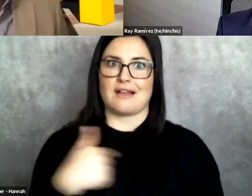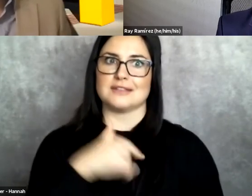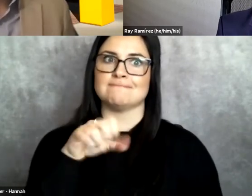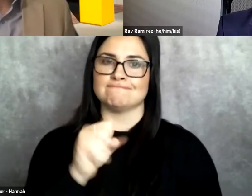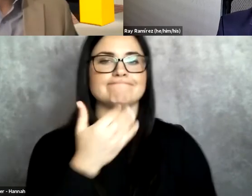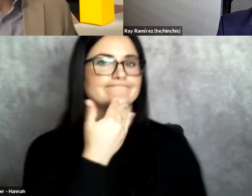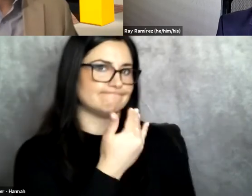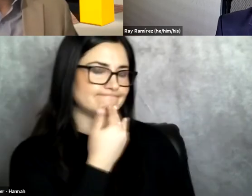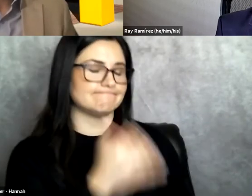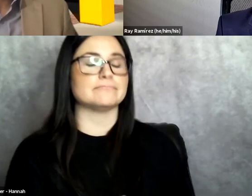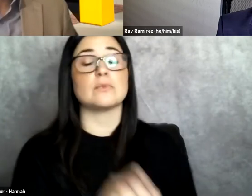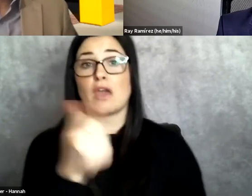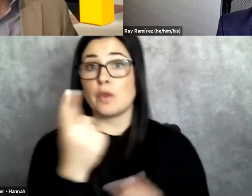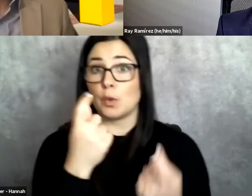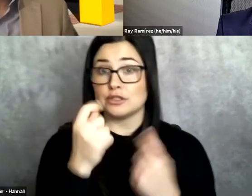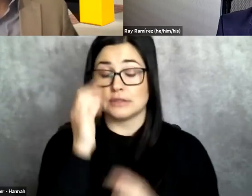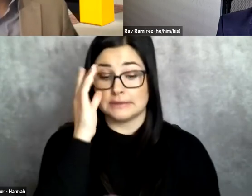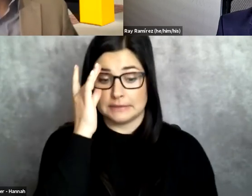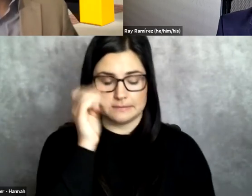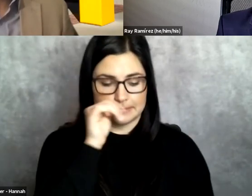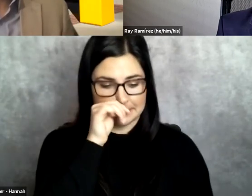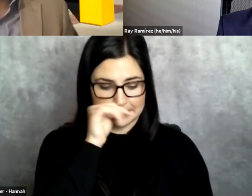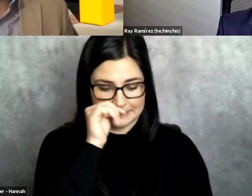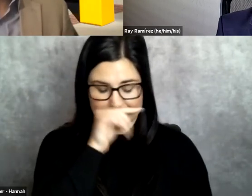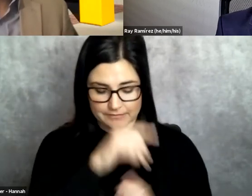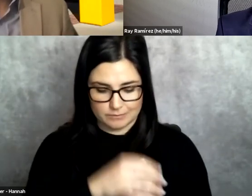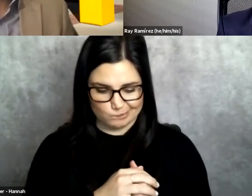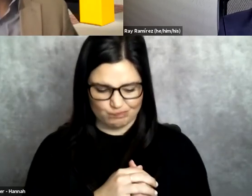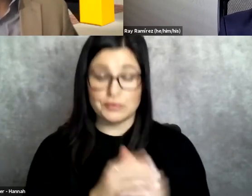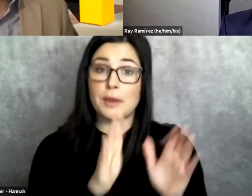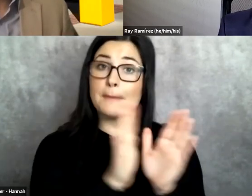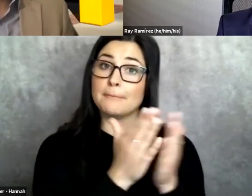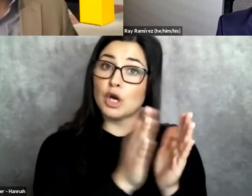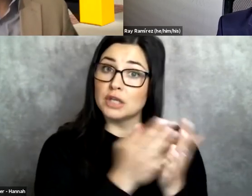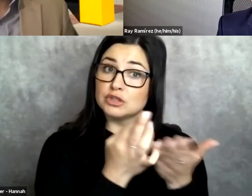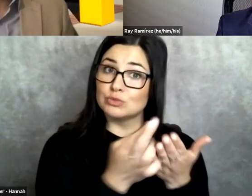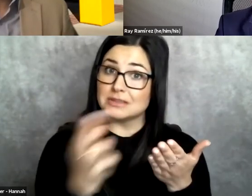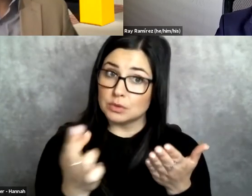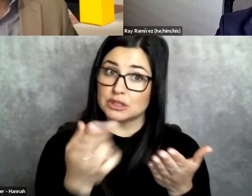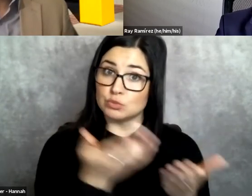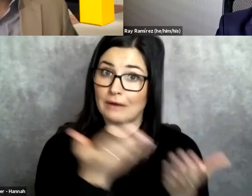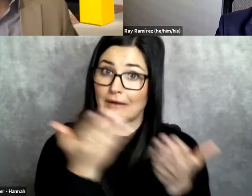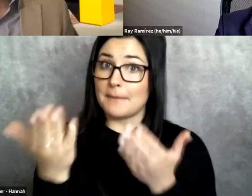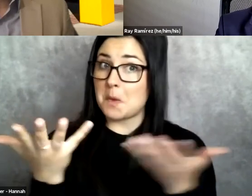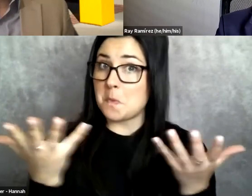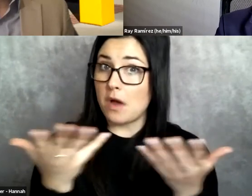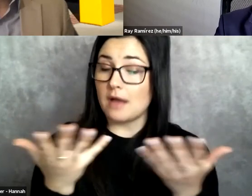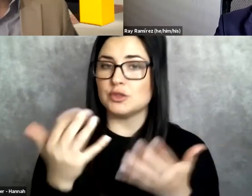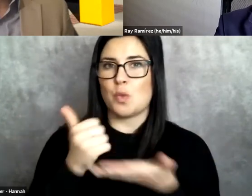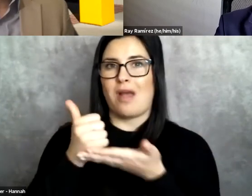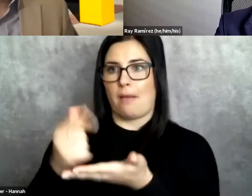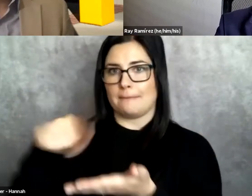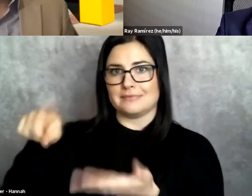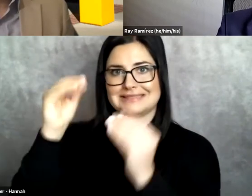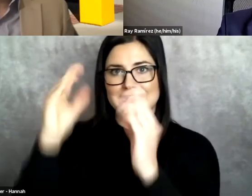of questions here. What books or resources do you recommend on learning more about this issue or to help teachers understand this